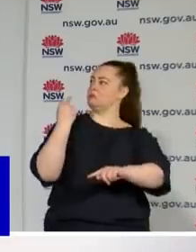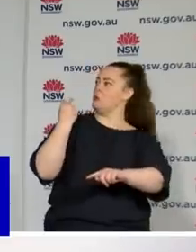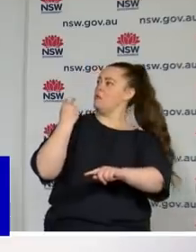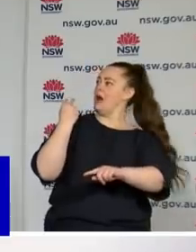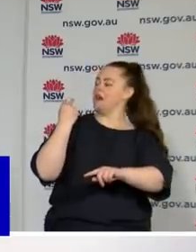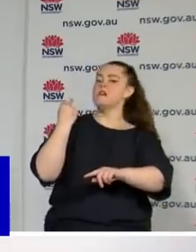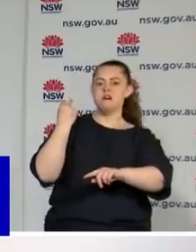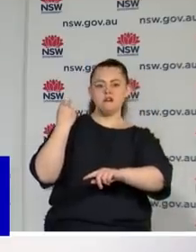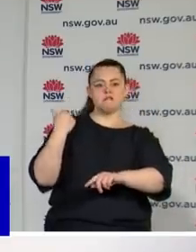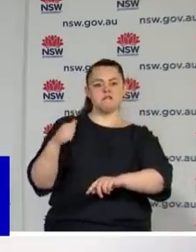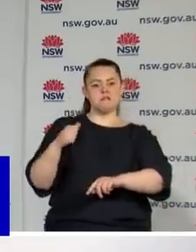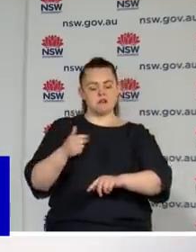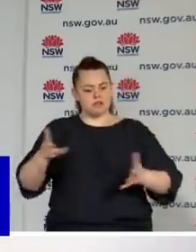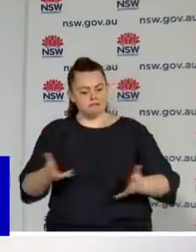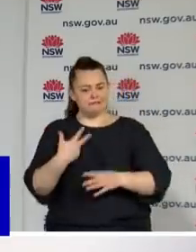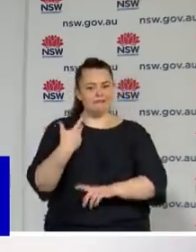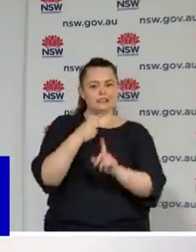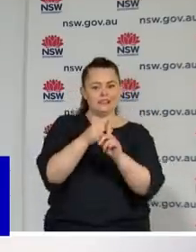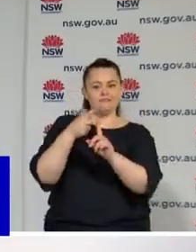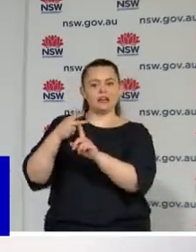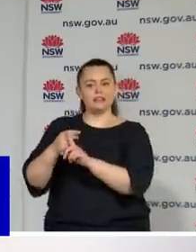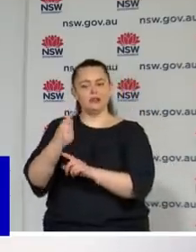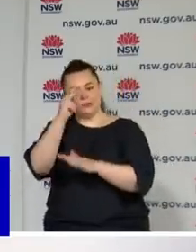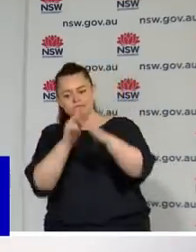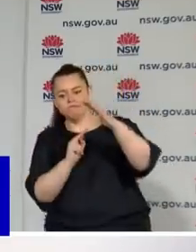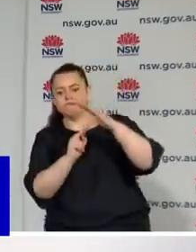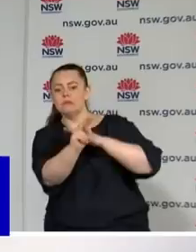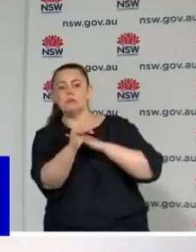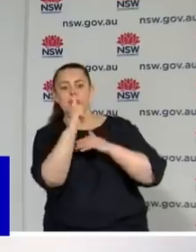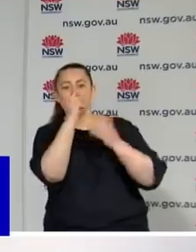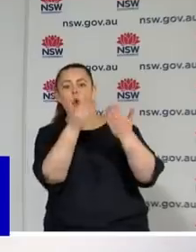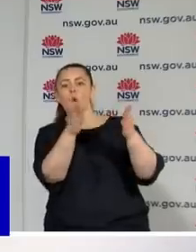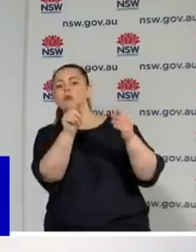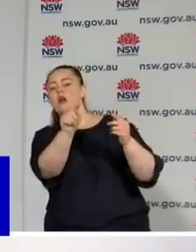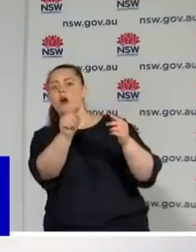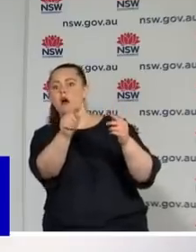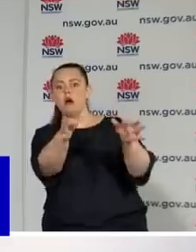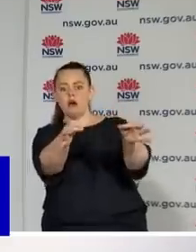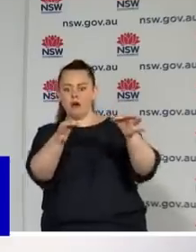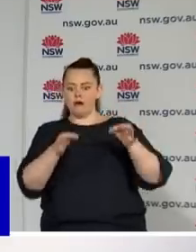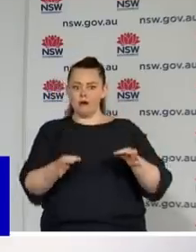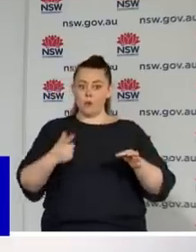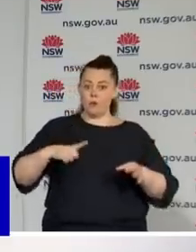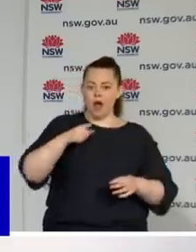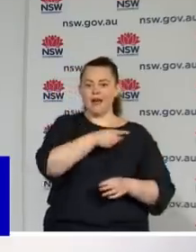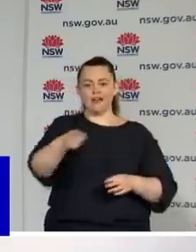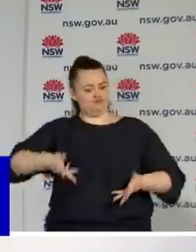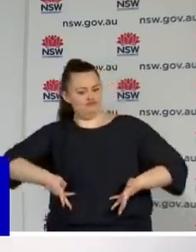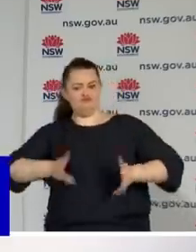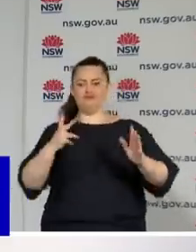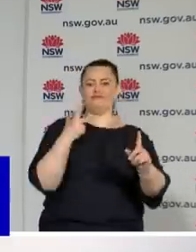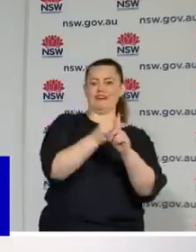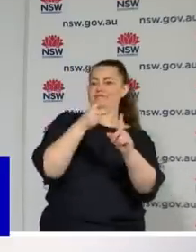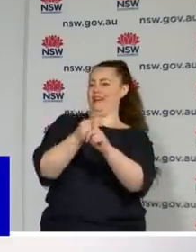our reopening date is ahead of where we thought it would be. And that's because of the great work of every single person right across the state. And this